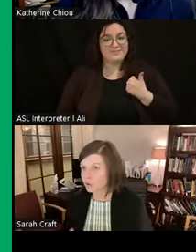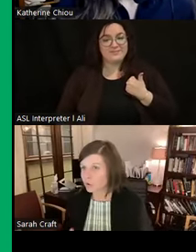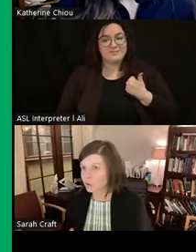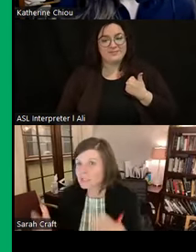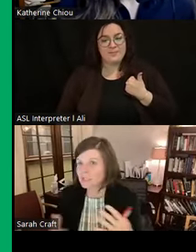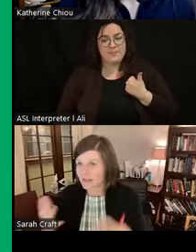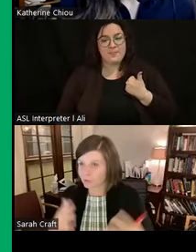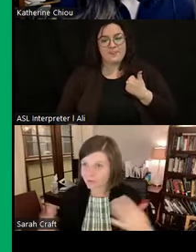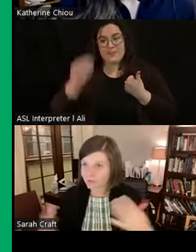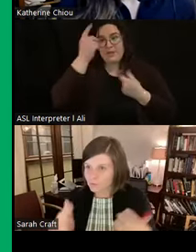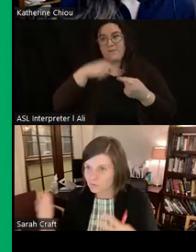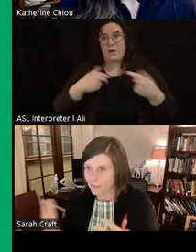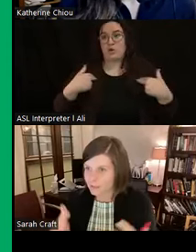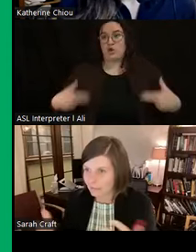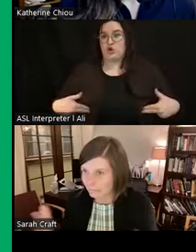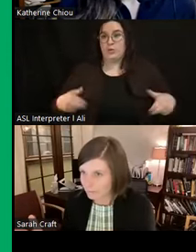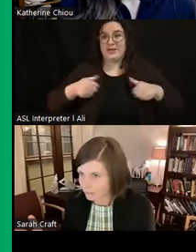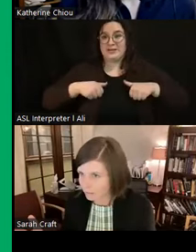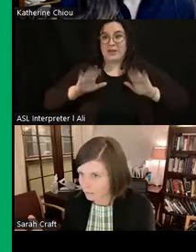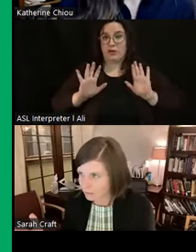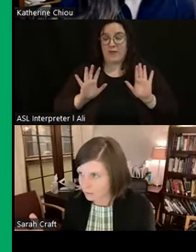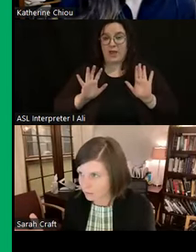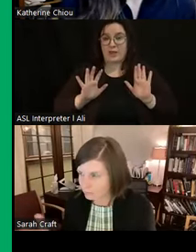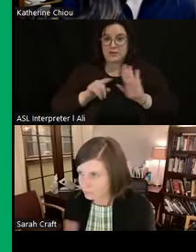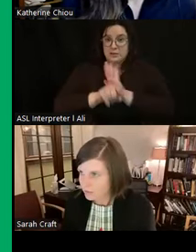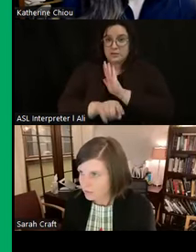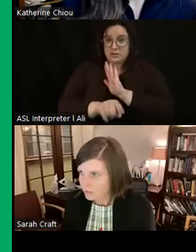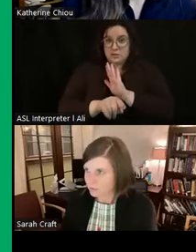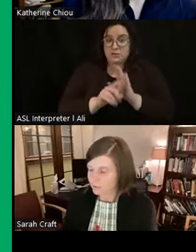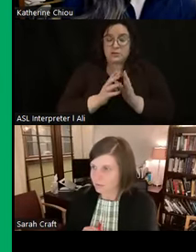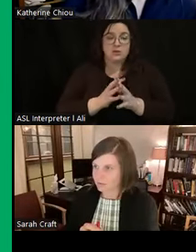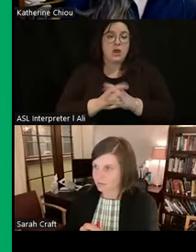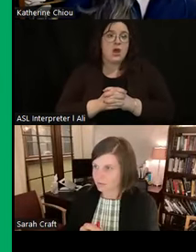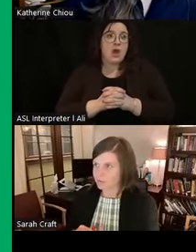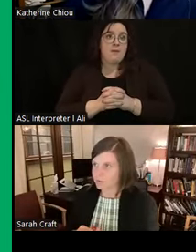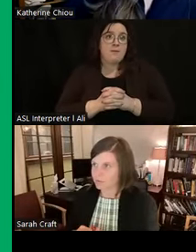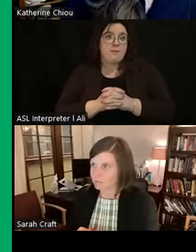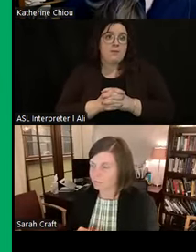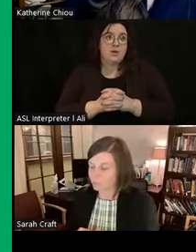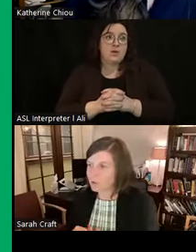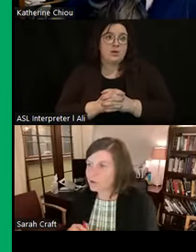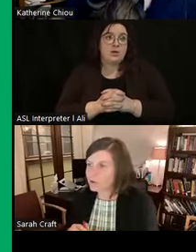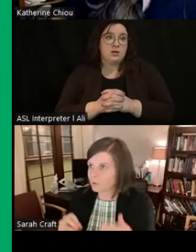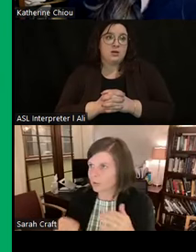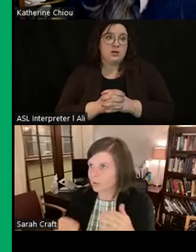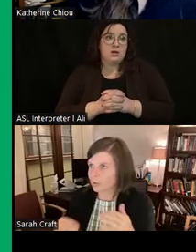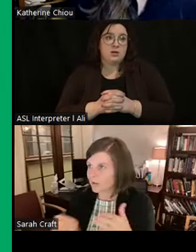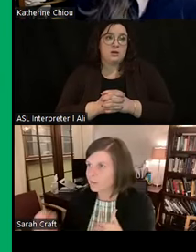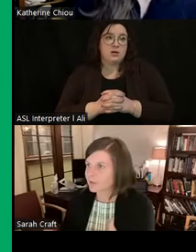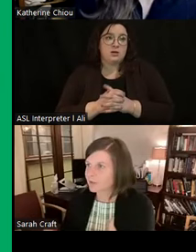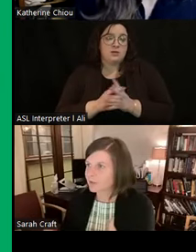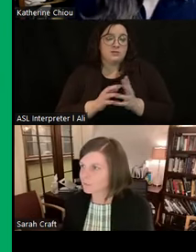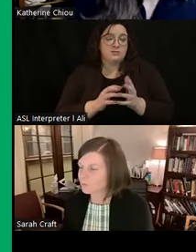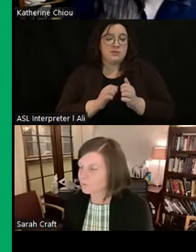about human sacrifice and how it works alongside